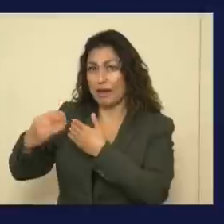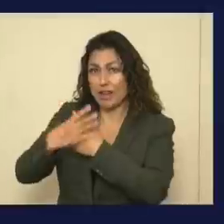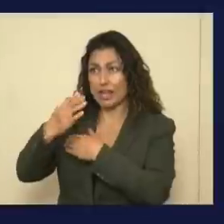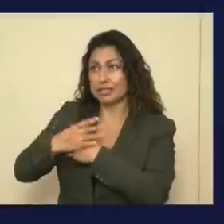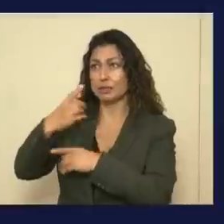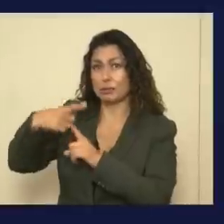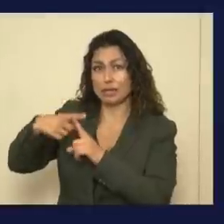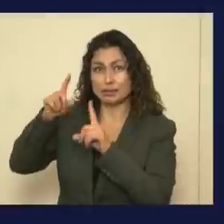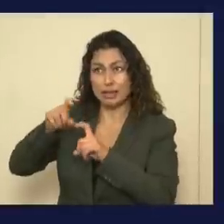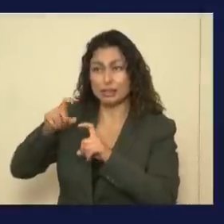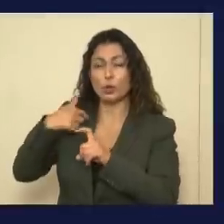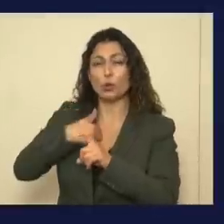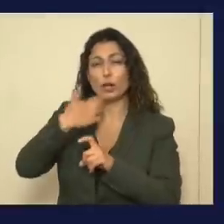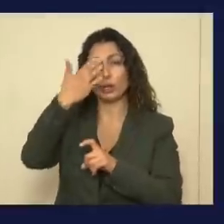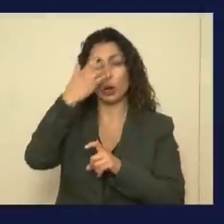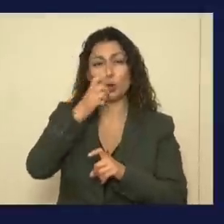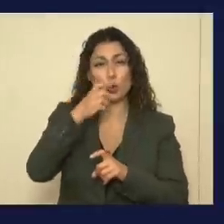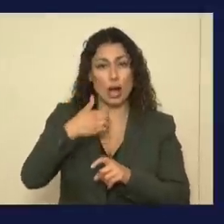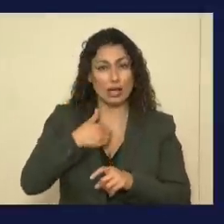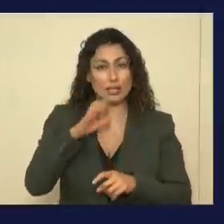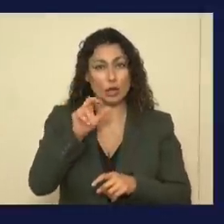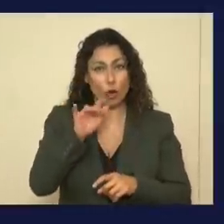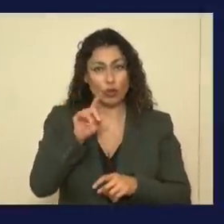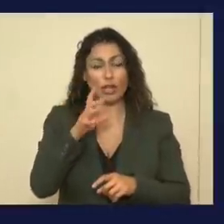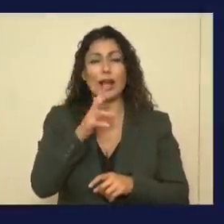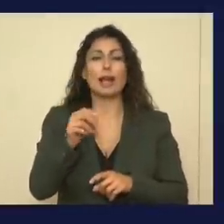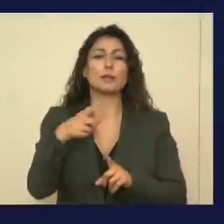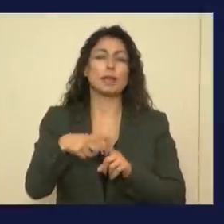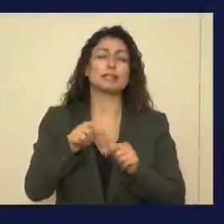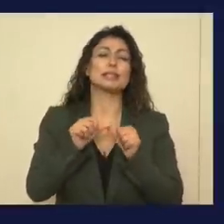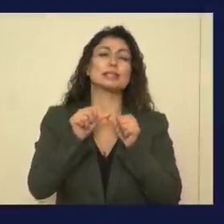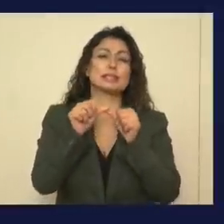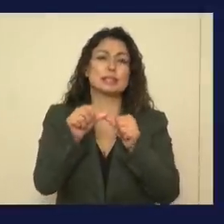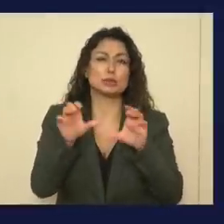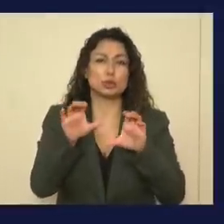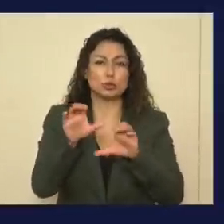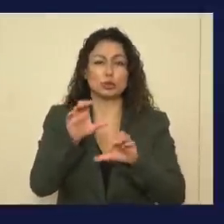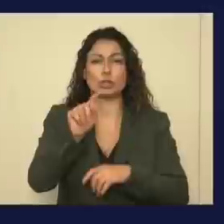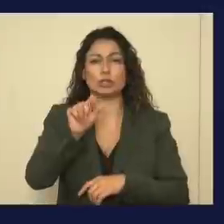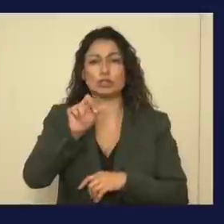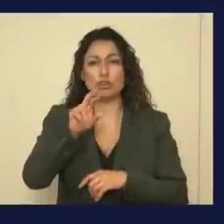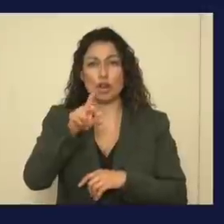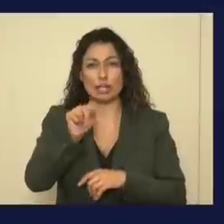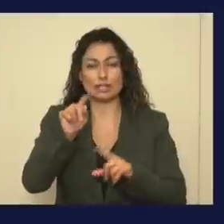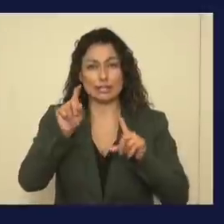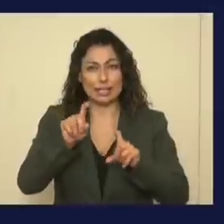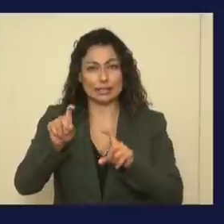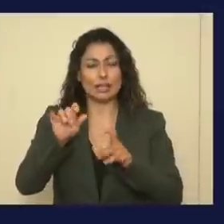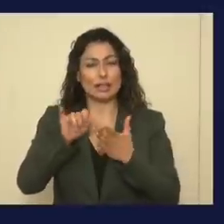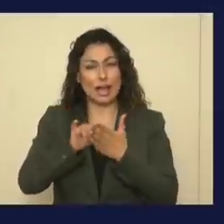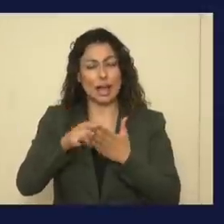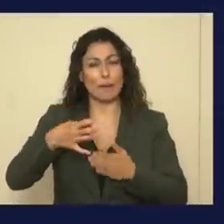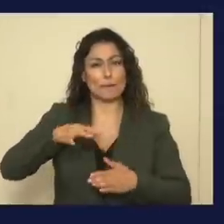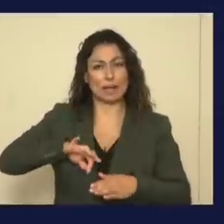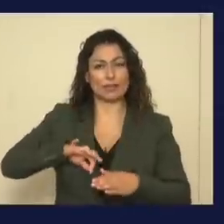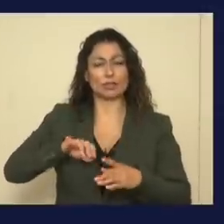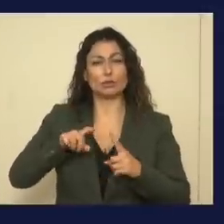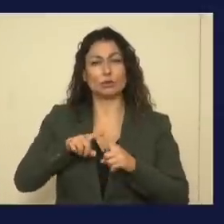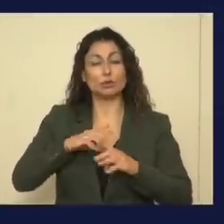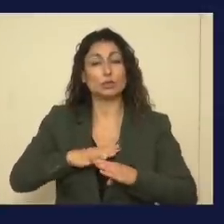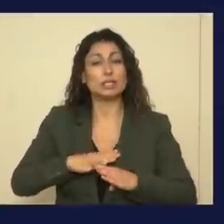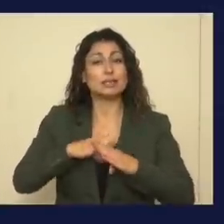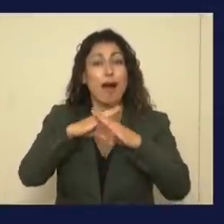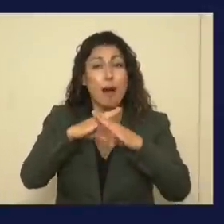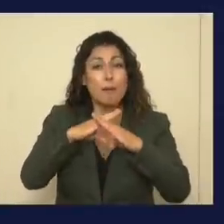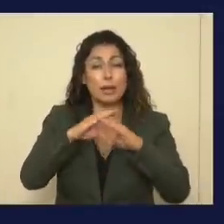who has COVID and continuing also to do targeted testing in a way that's meaningful to stop the